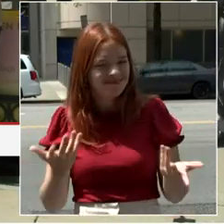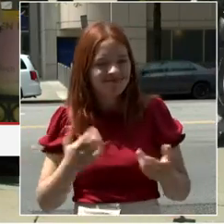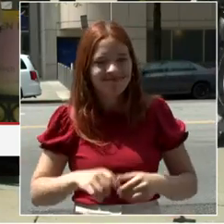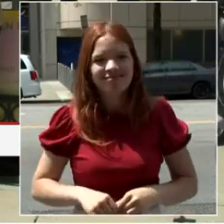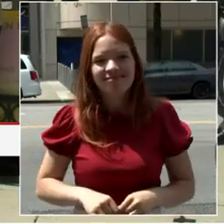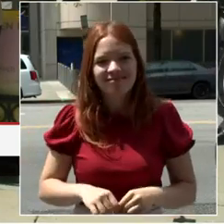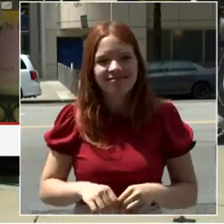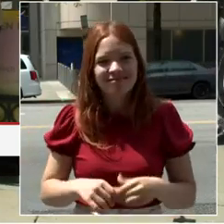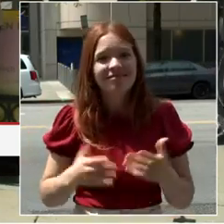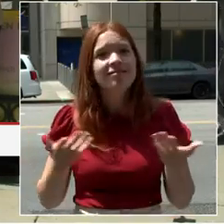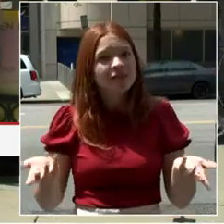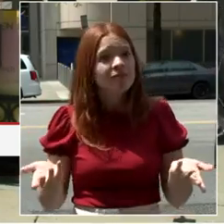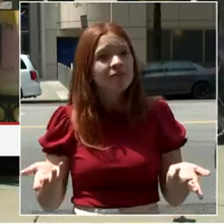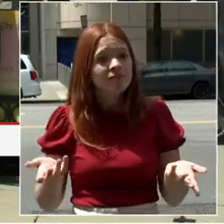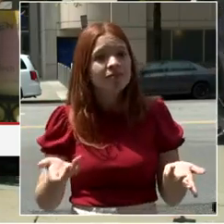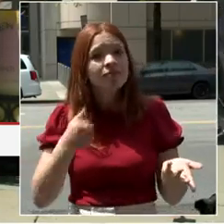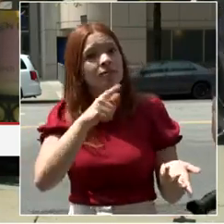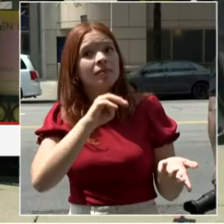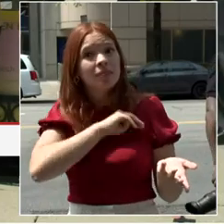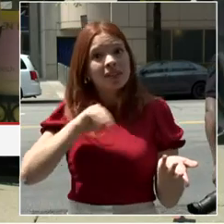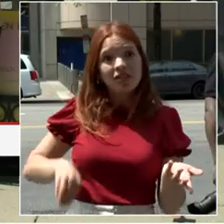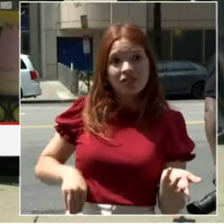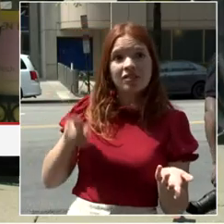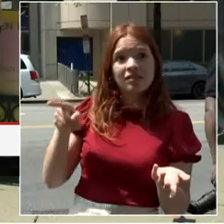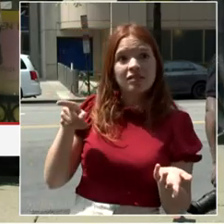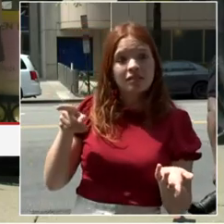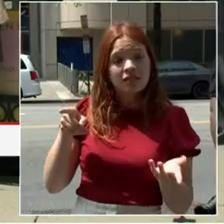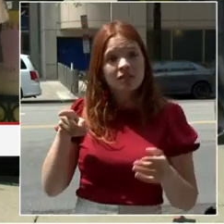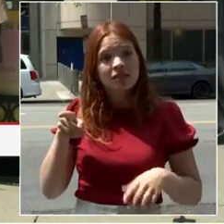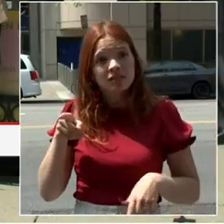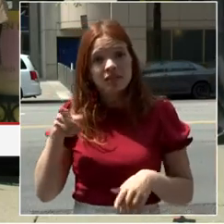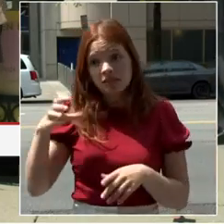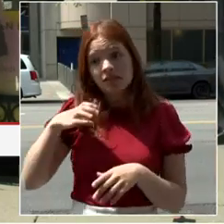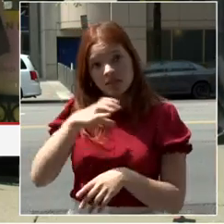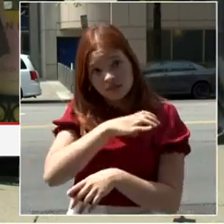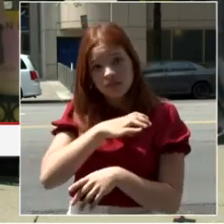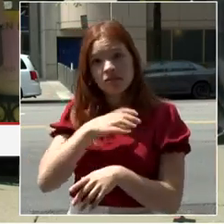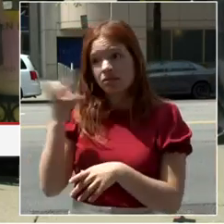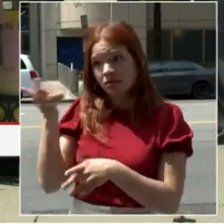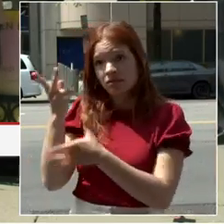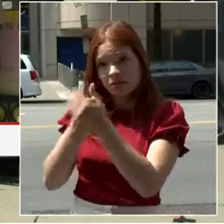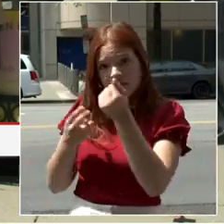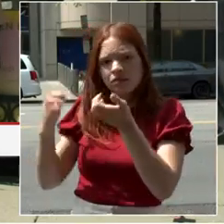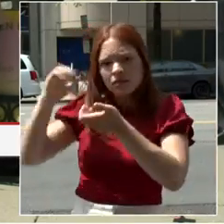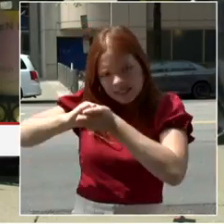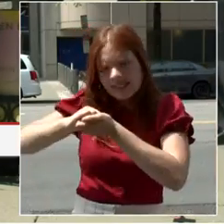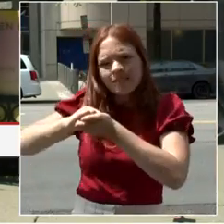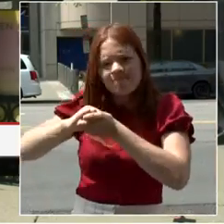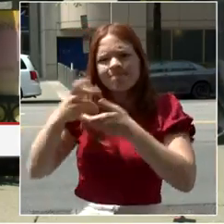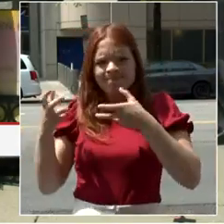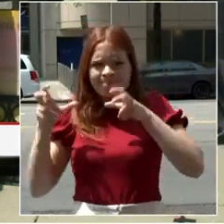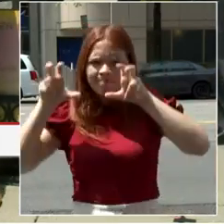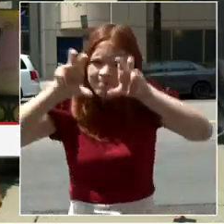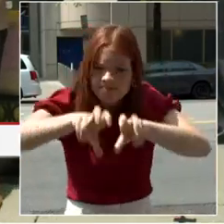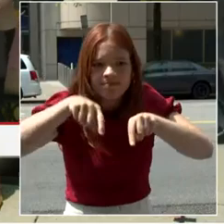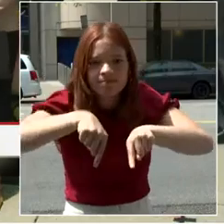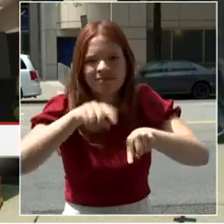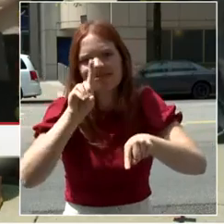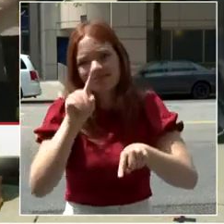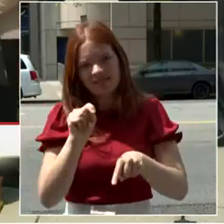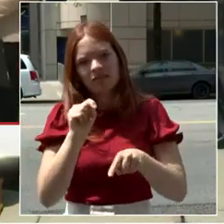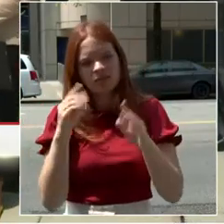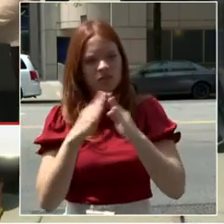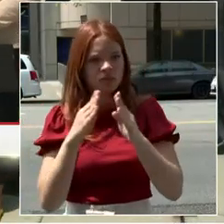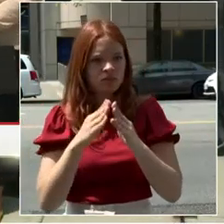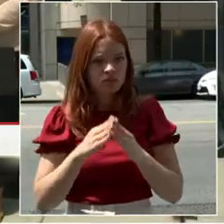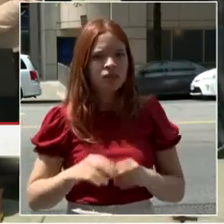and all those who care about the DC are investing to make sure that you all enjoy your time here in the District of Columbia. And as the Mayor